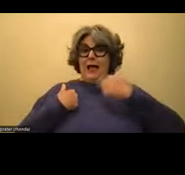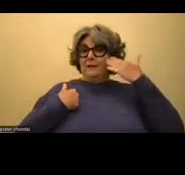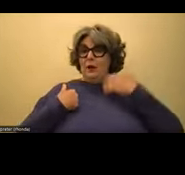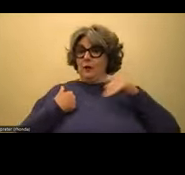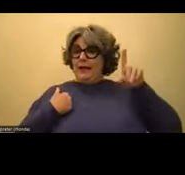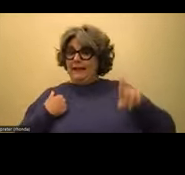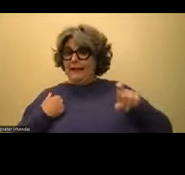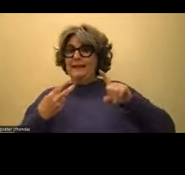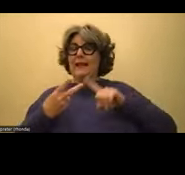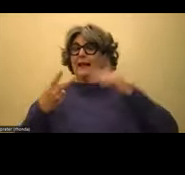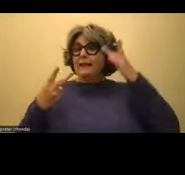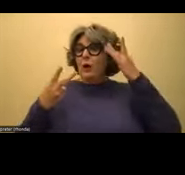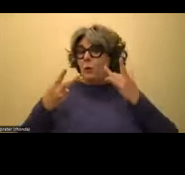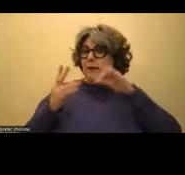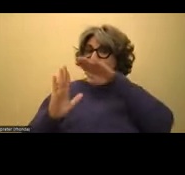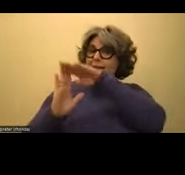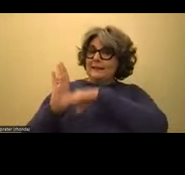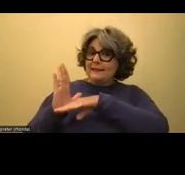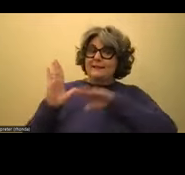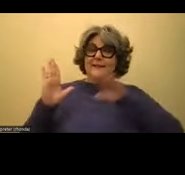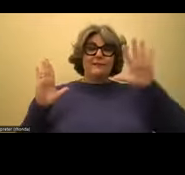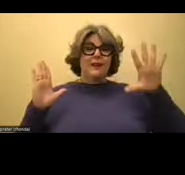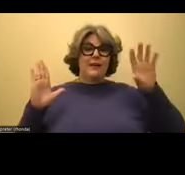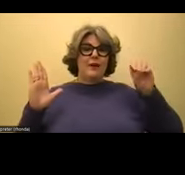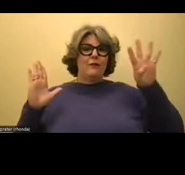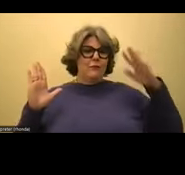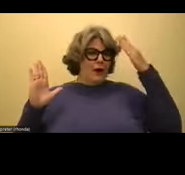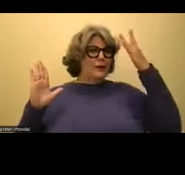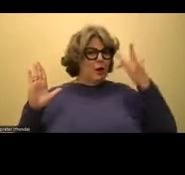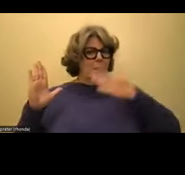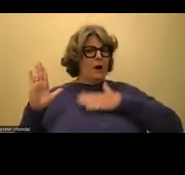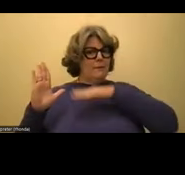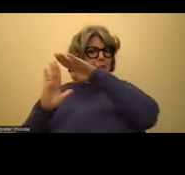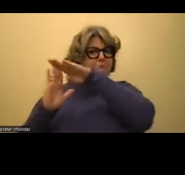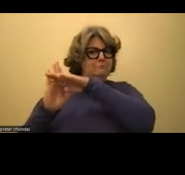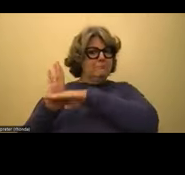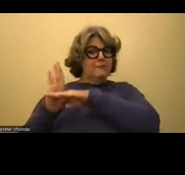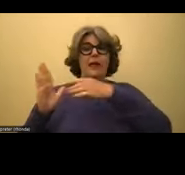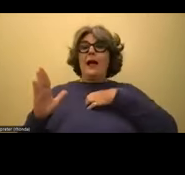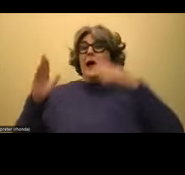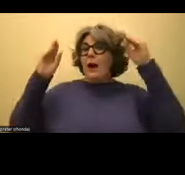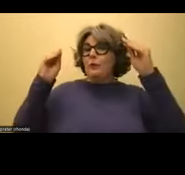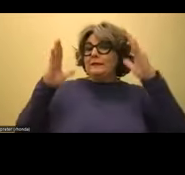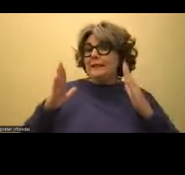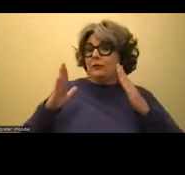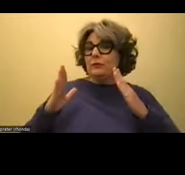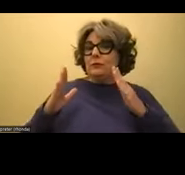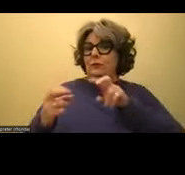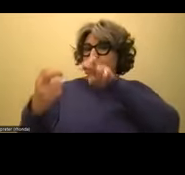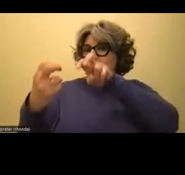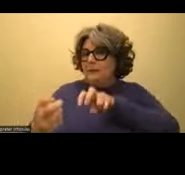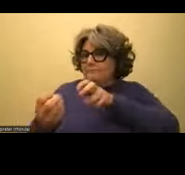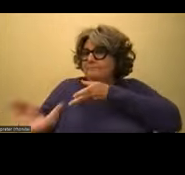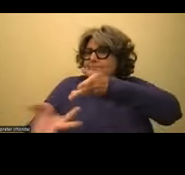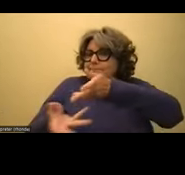why certain things are listed in my 504. I wish that teachers would like sit down and like talk